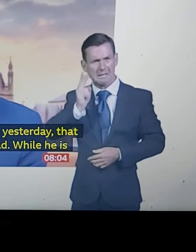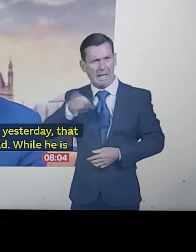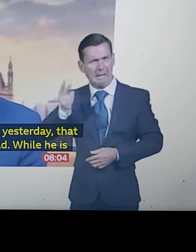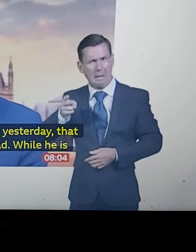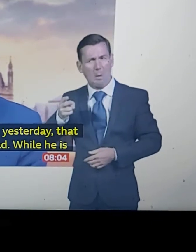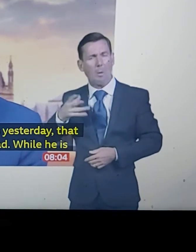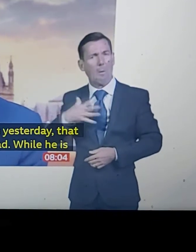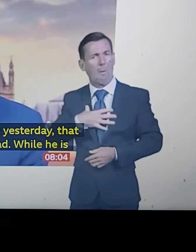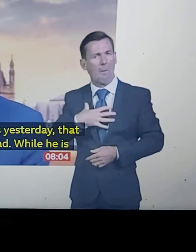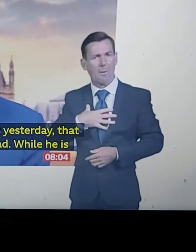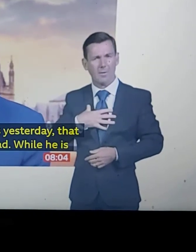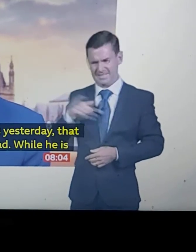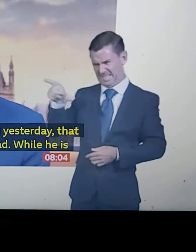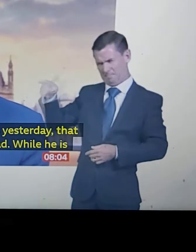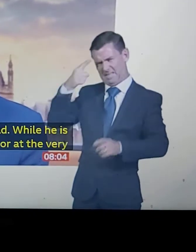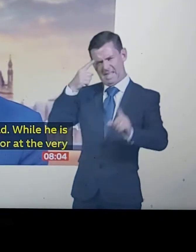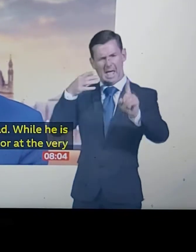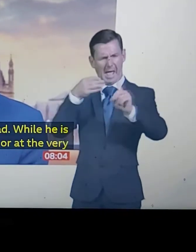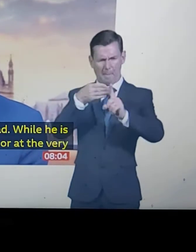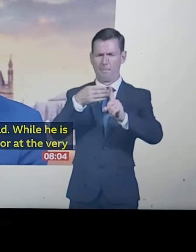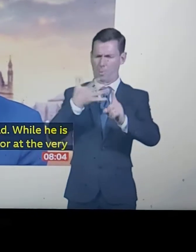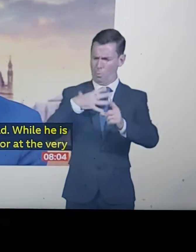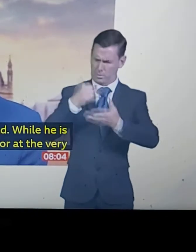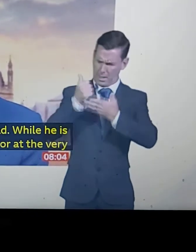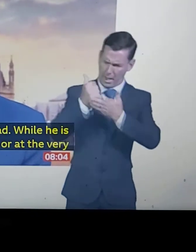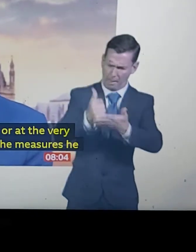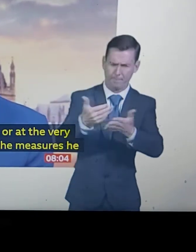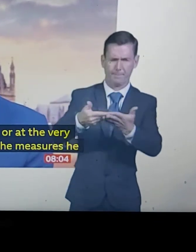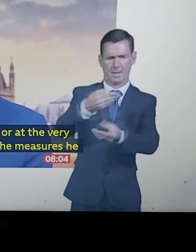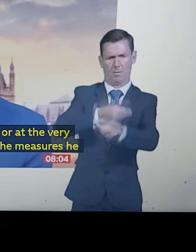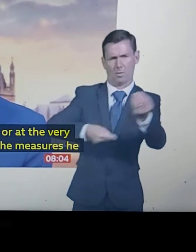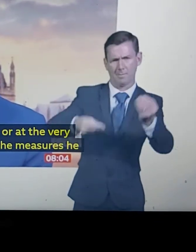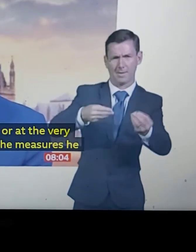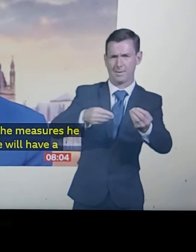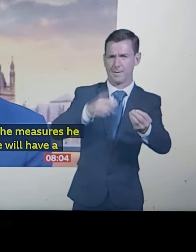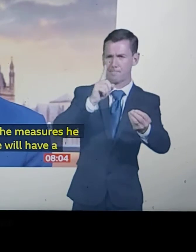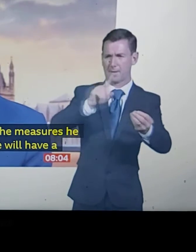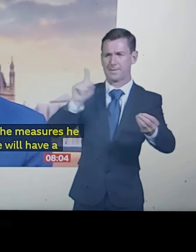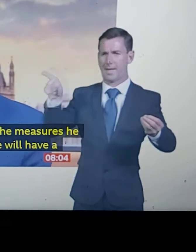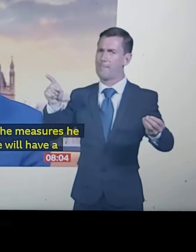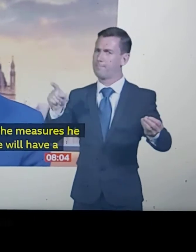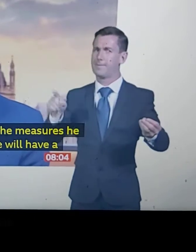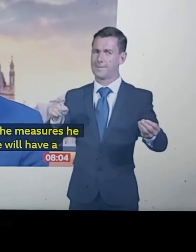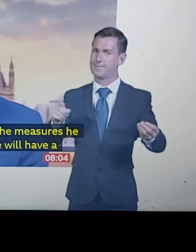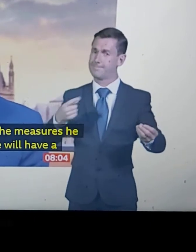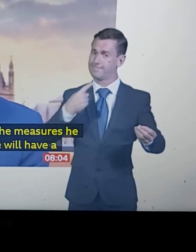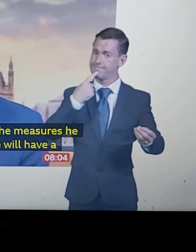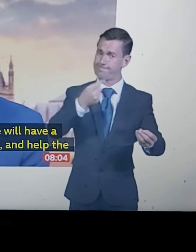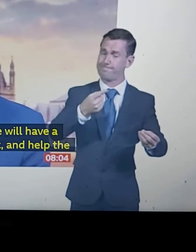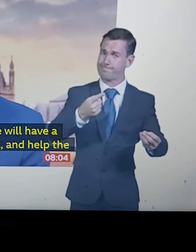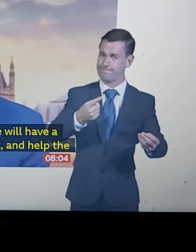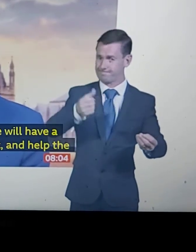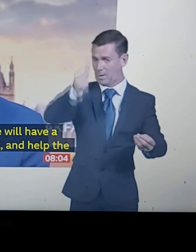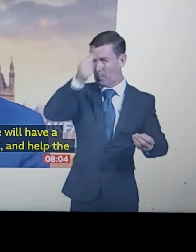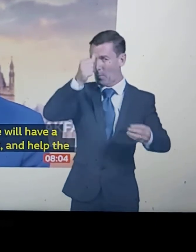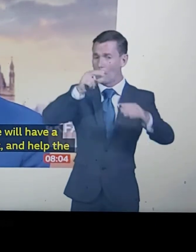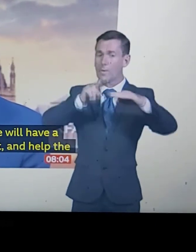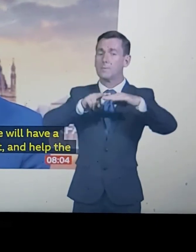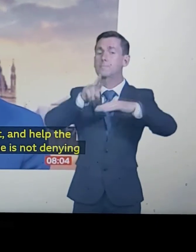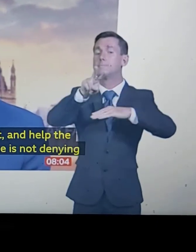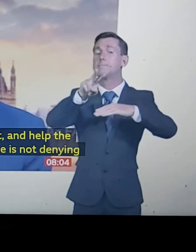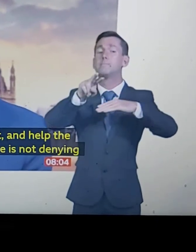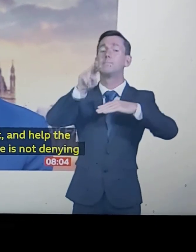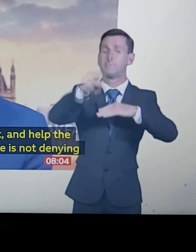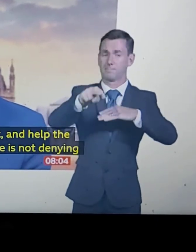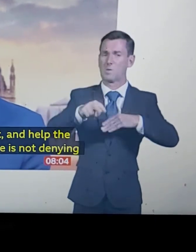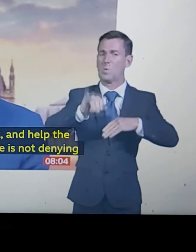a significant impact and help the economy recover, However, he is not denying that there will be difficult times